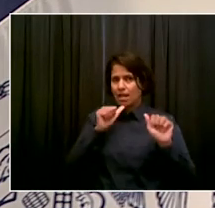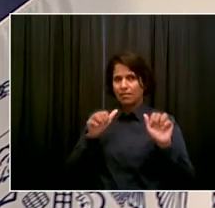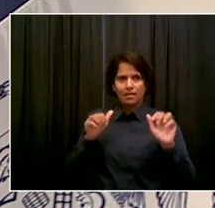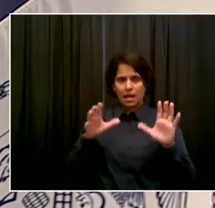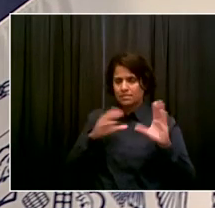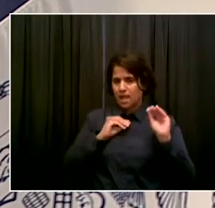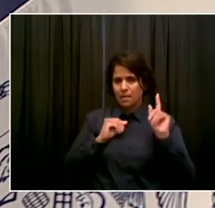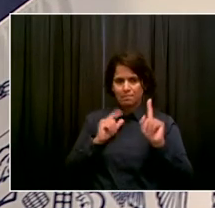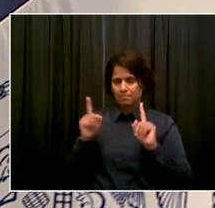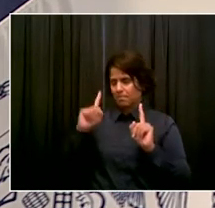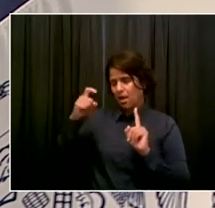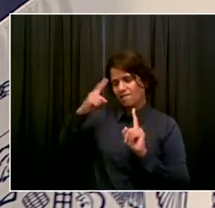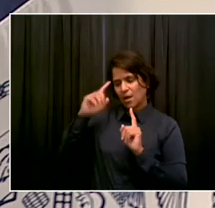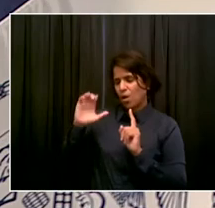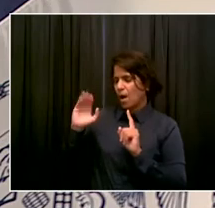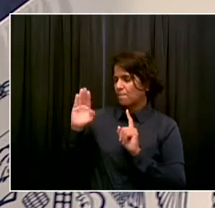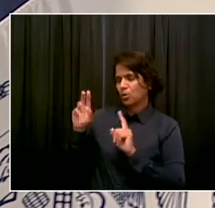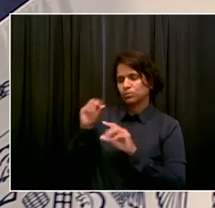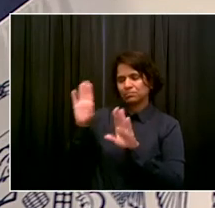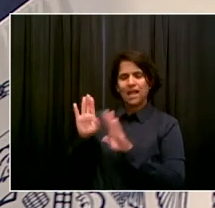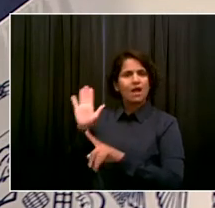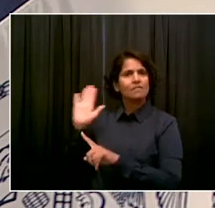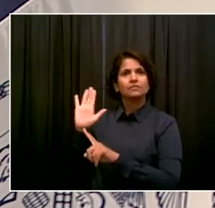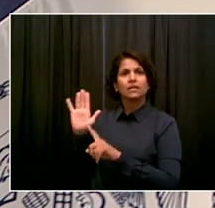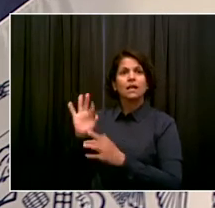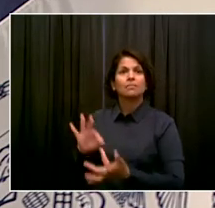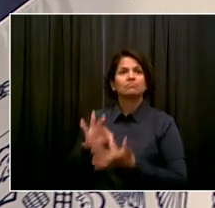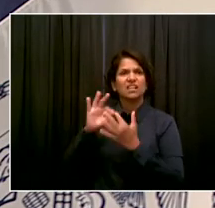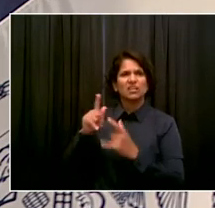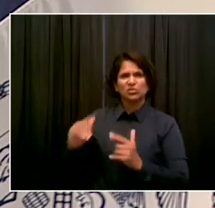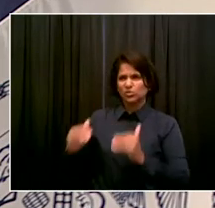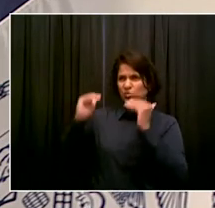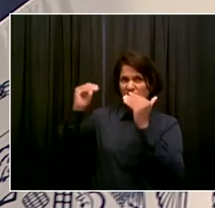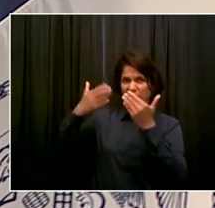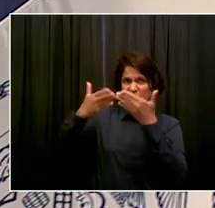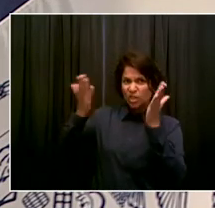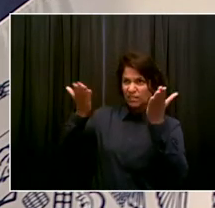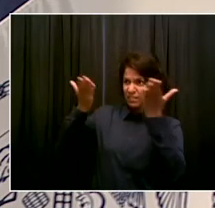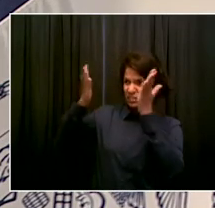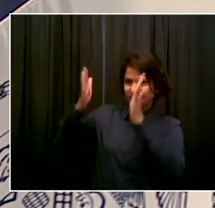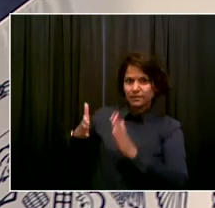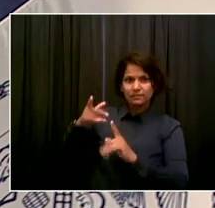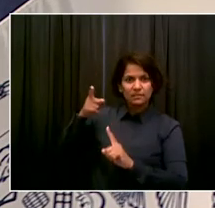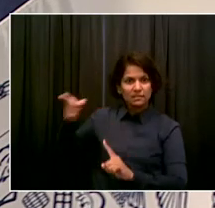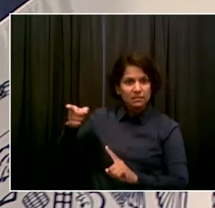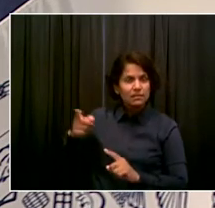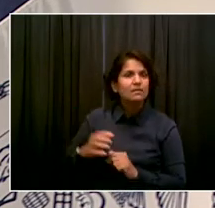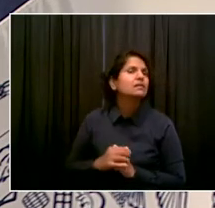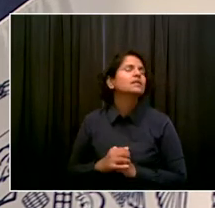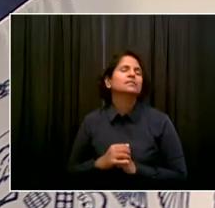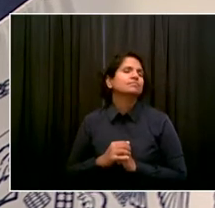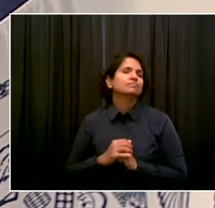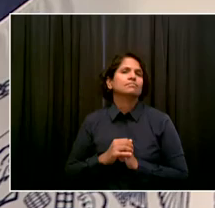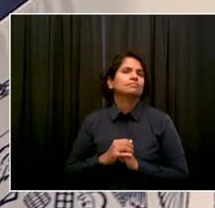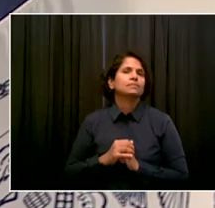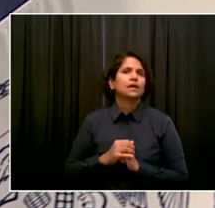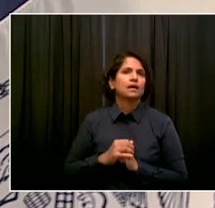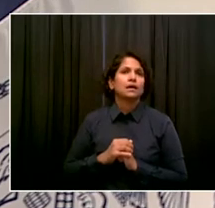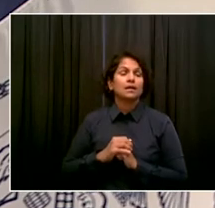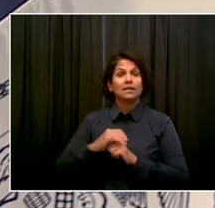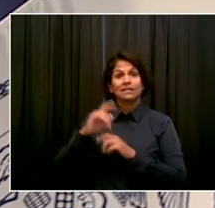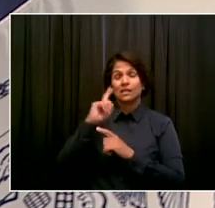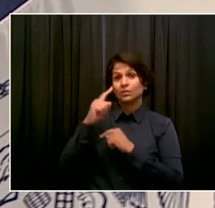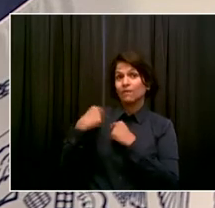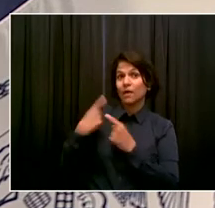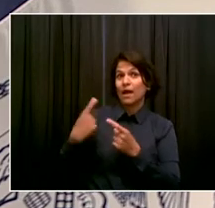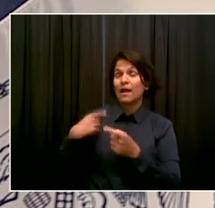I've been very clear about the fact that what we've seen is disqualifying. I'll look at this report and